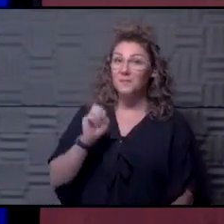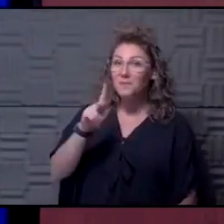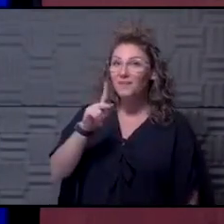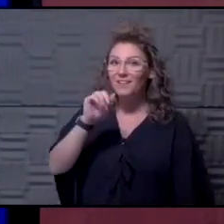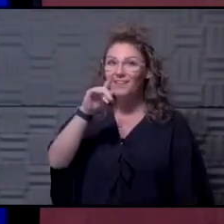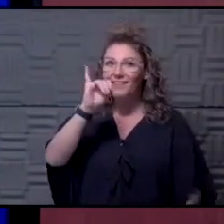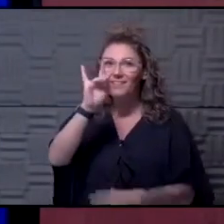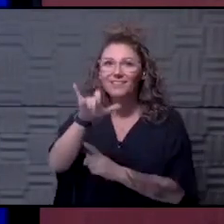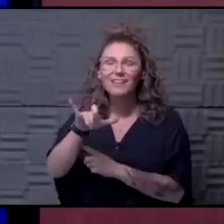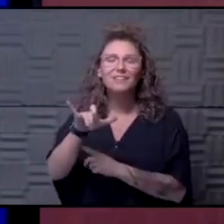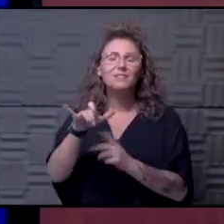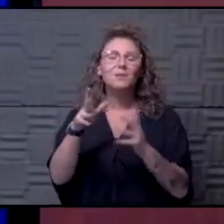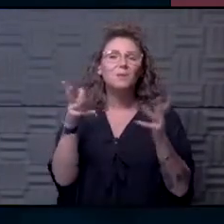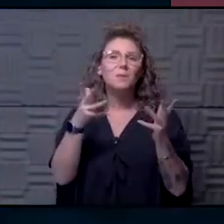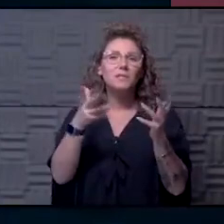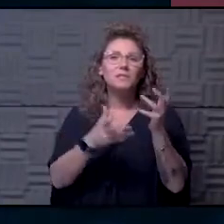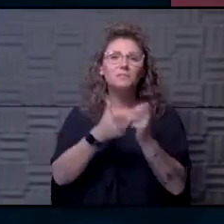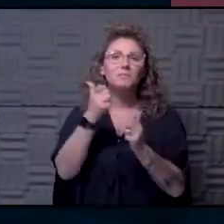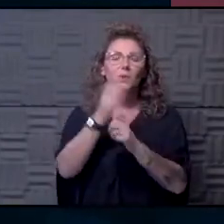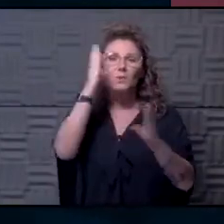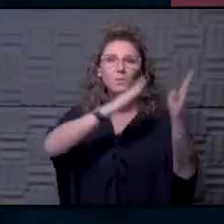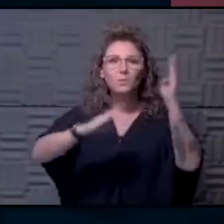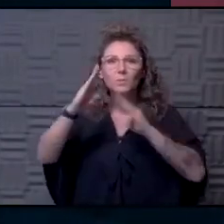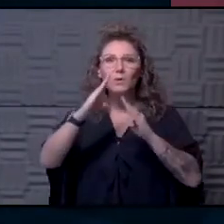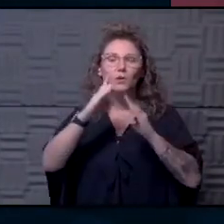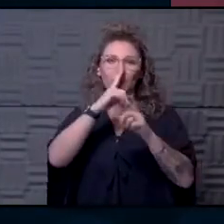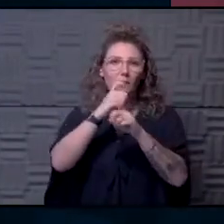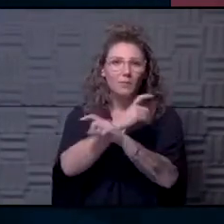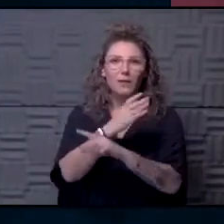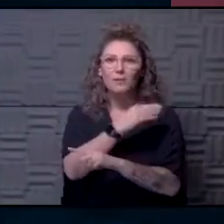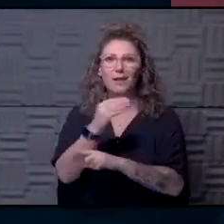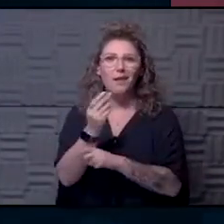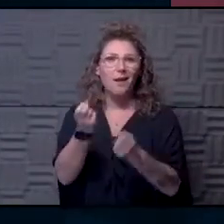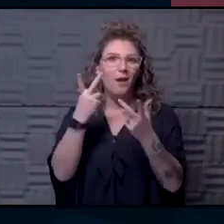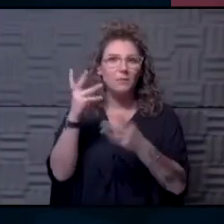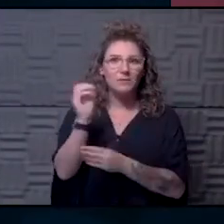do you think? And what are some of most worrisome complications? How much oxygen do they need?